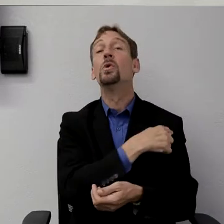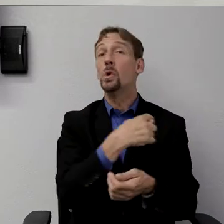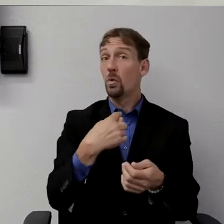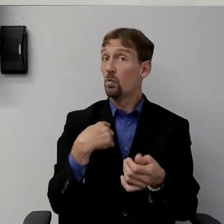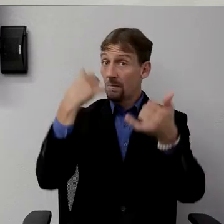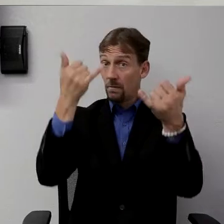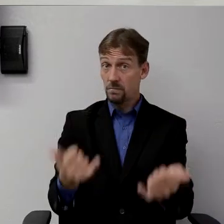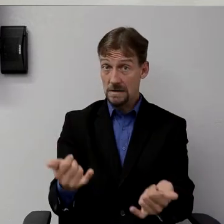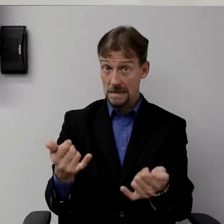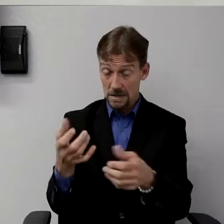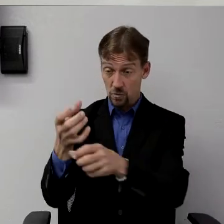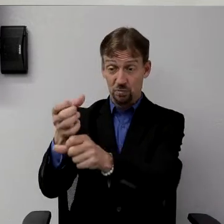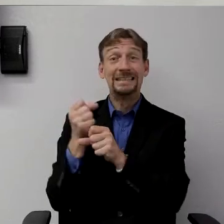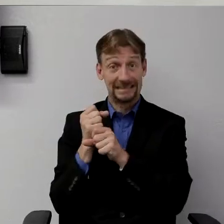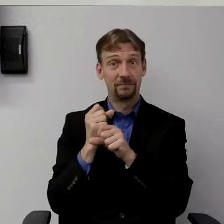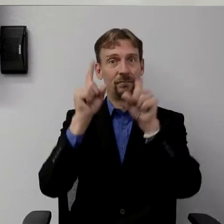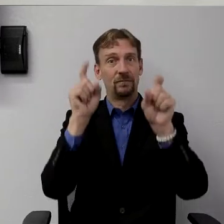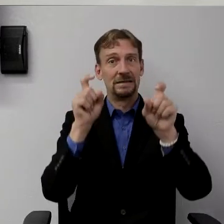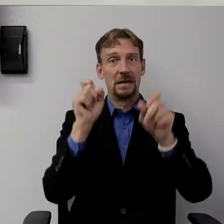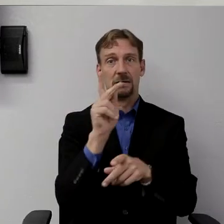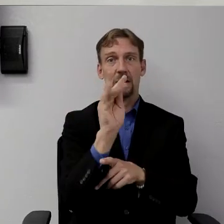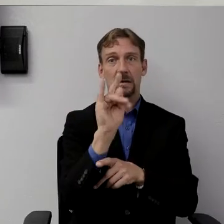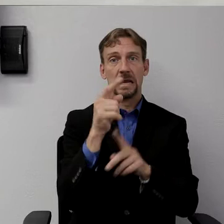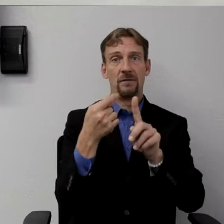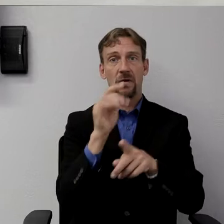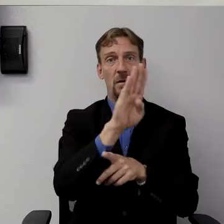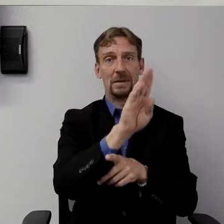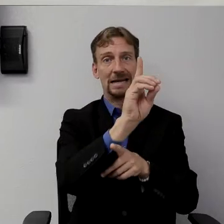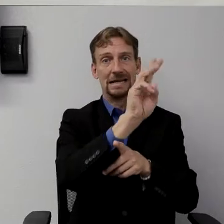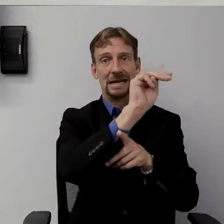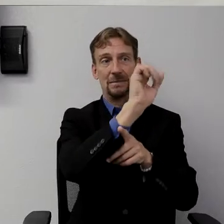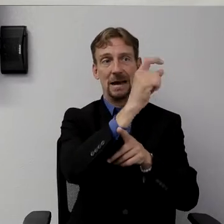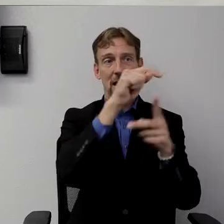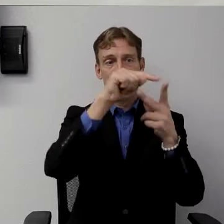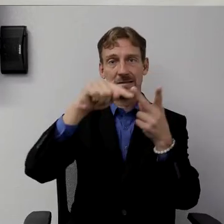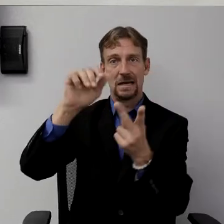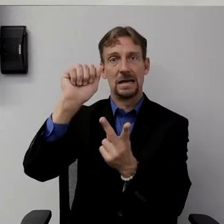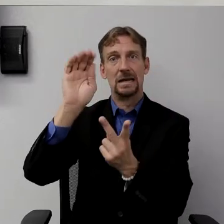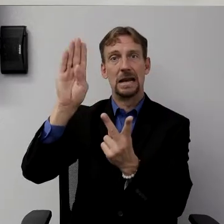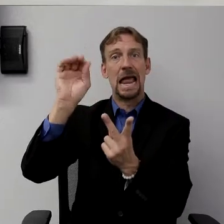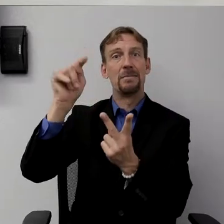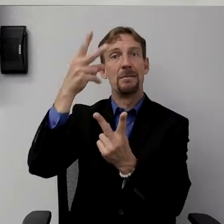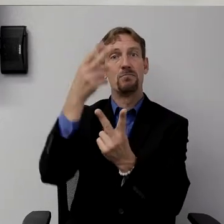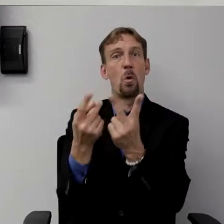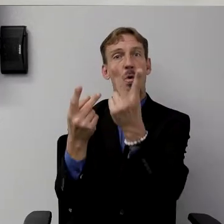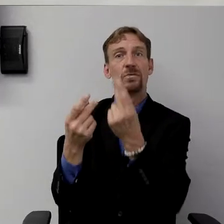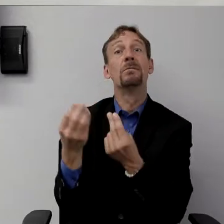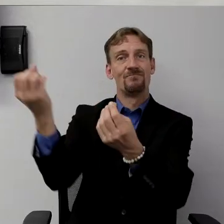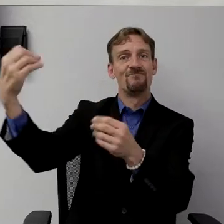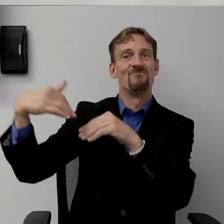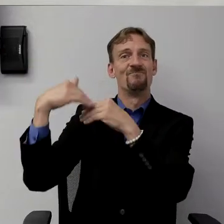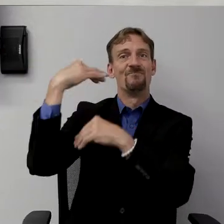kits from both BD Max and Abbott. We actually, from BD Max,